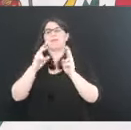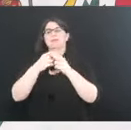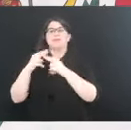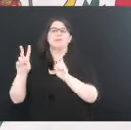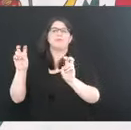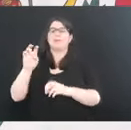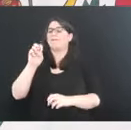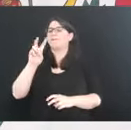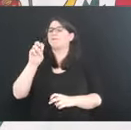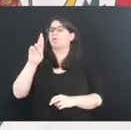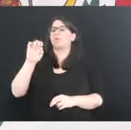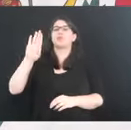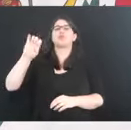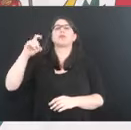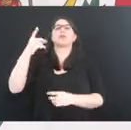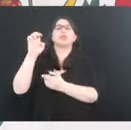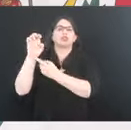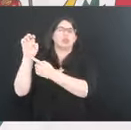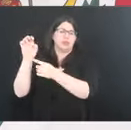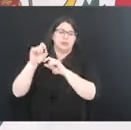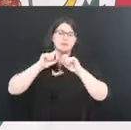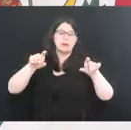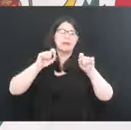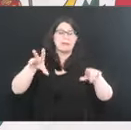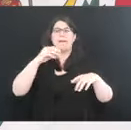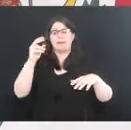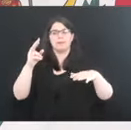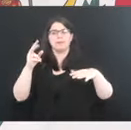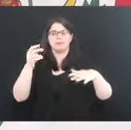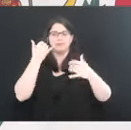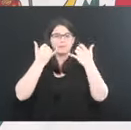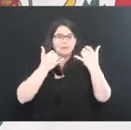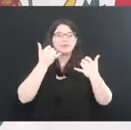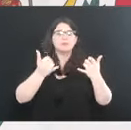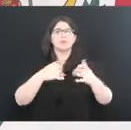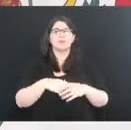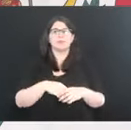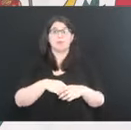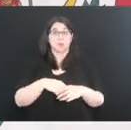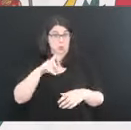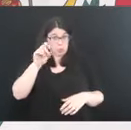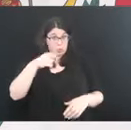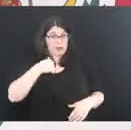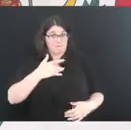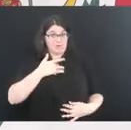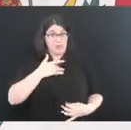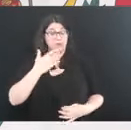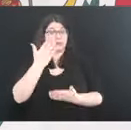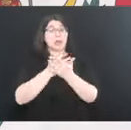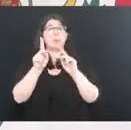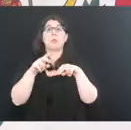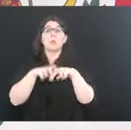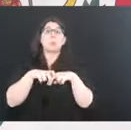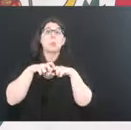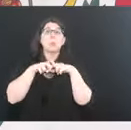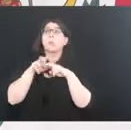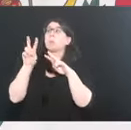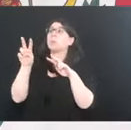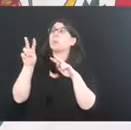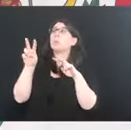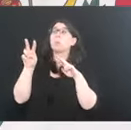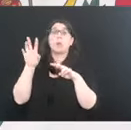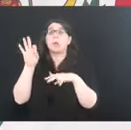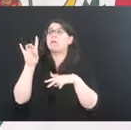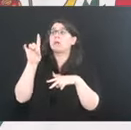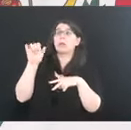You know, that's one thing from the standpoint of do I believe there's people out there that have been sitting waiting on trying to figure out